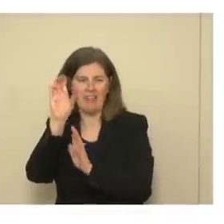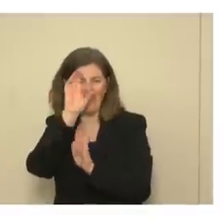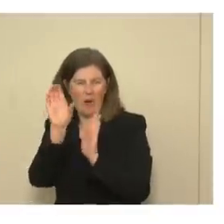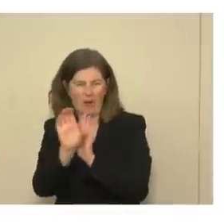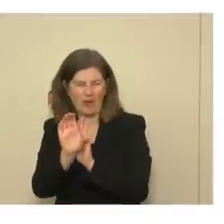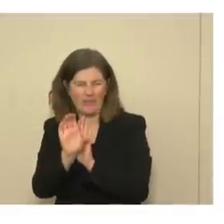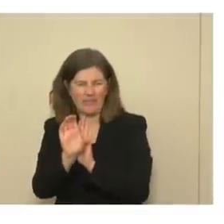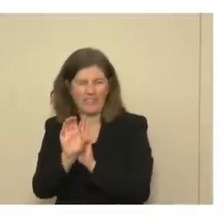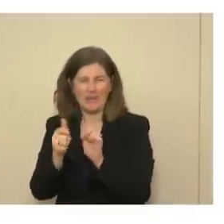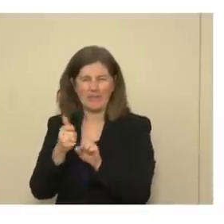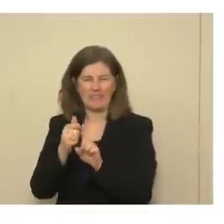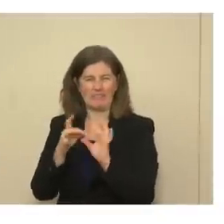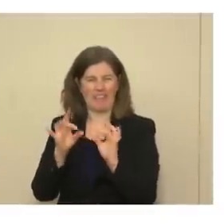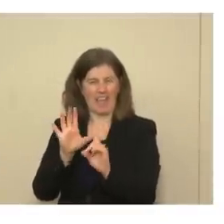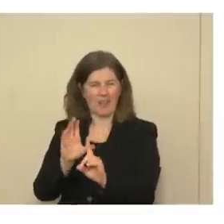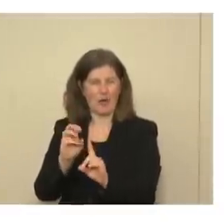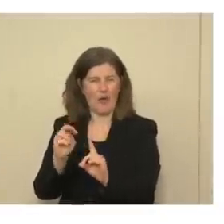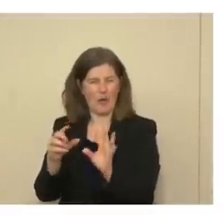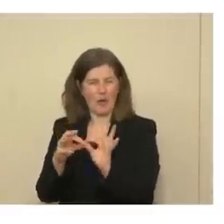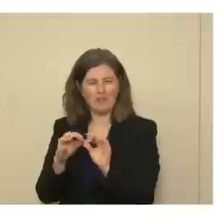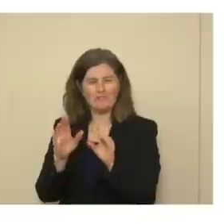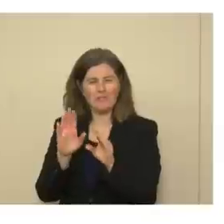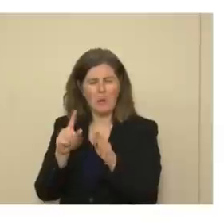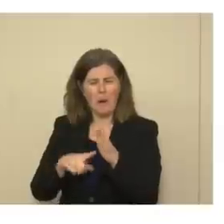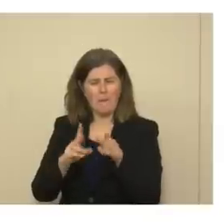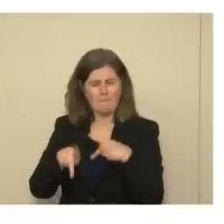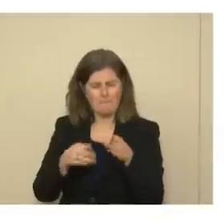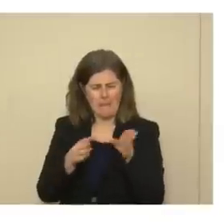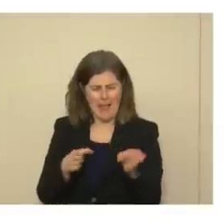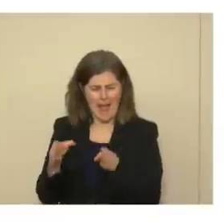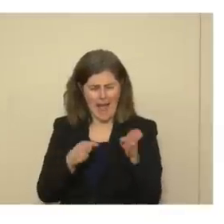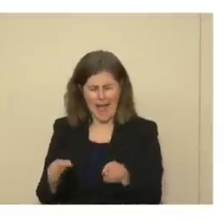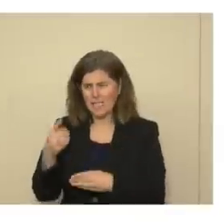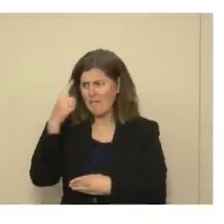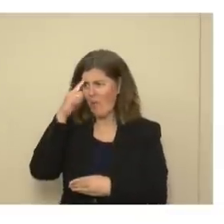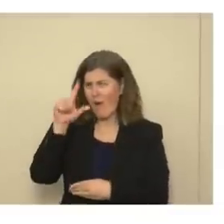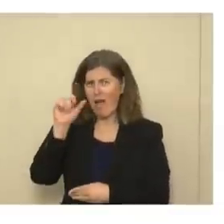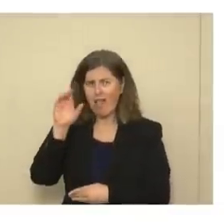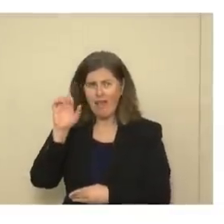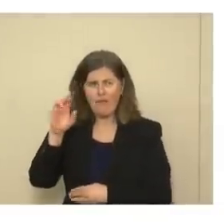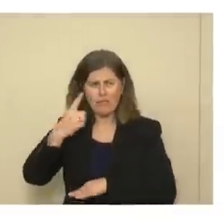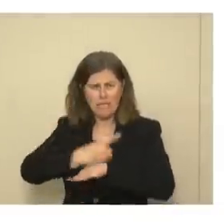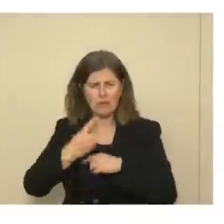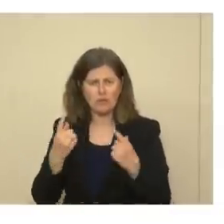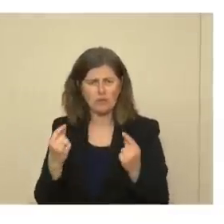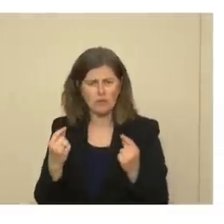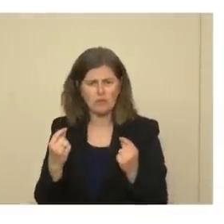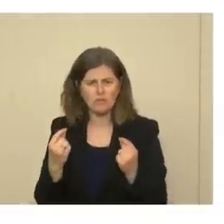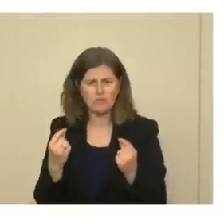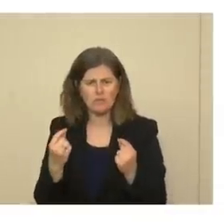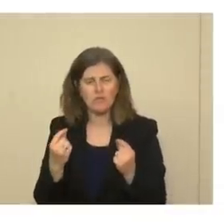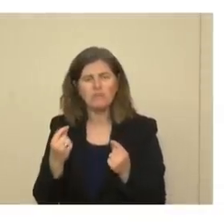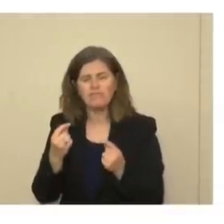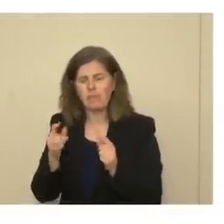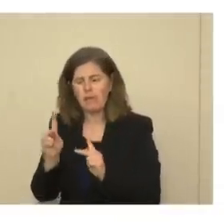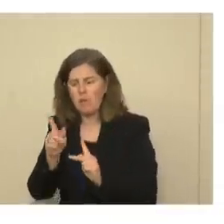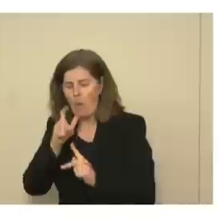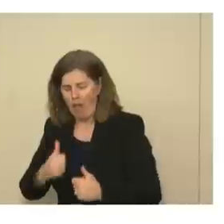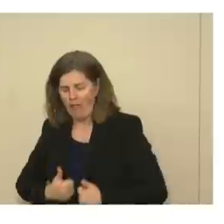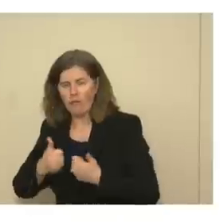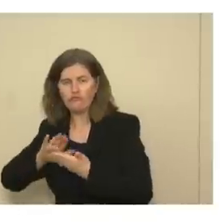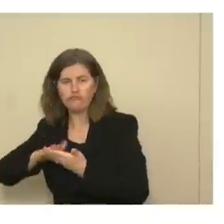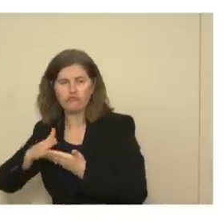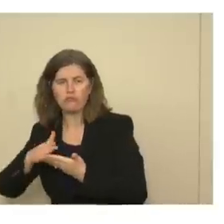telling you in his own words what kind of plans you should make for Labor Day weekend. Just do that cookout with the people you live with.